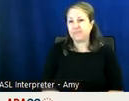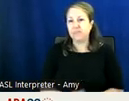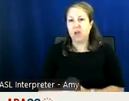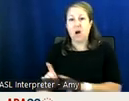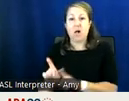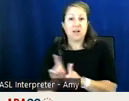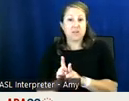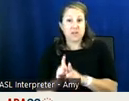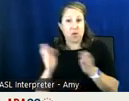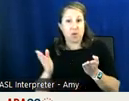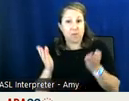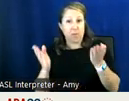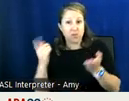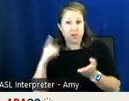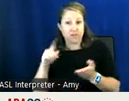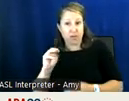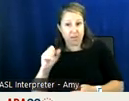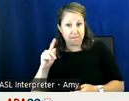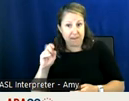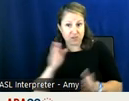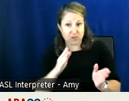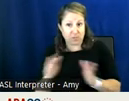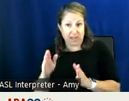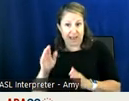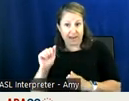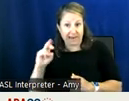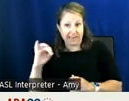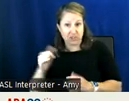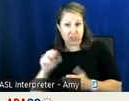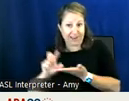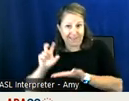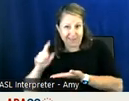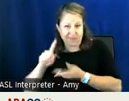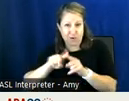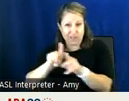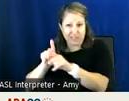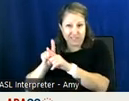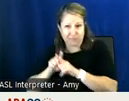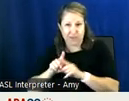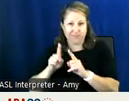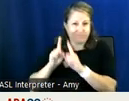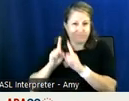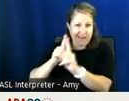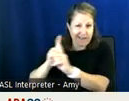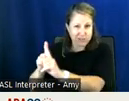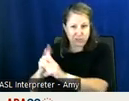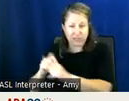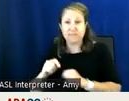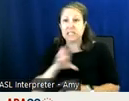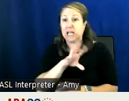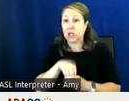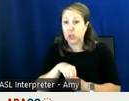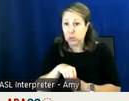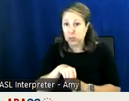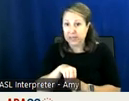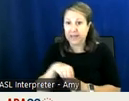proposal for master plan and aging investments um for various different initiatives and efforts including the